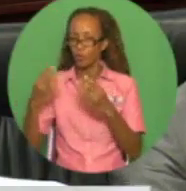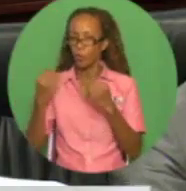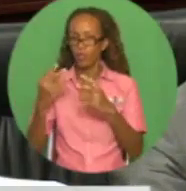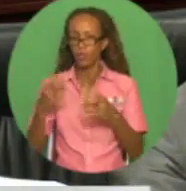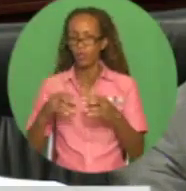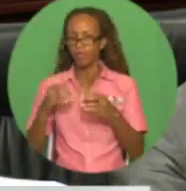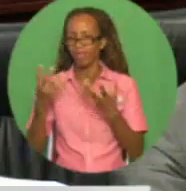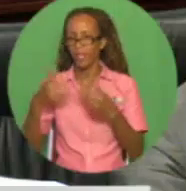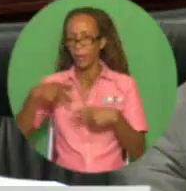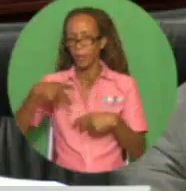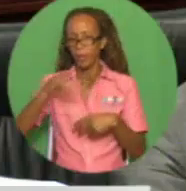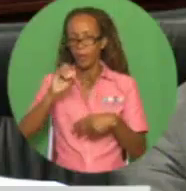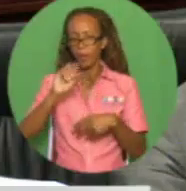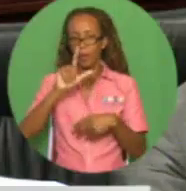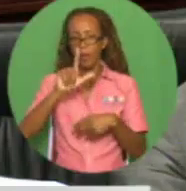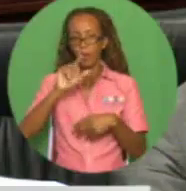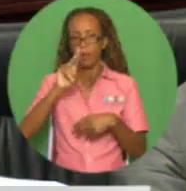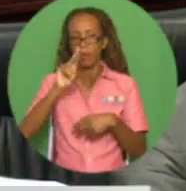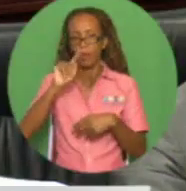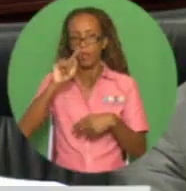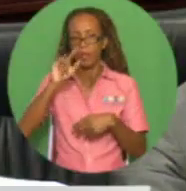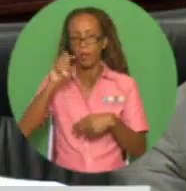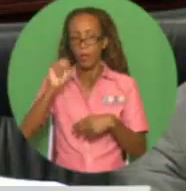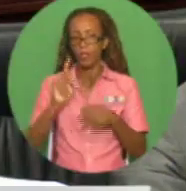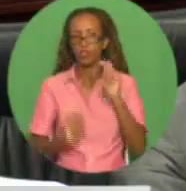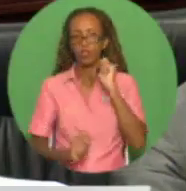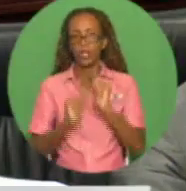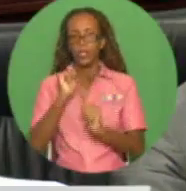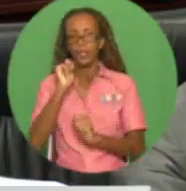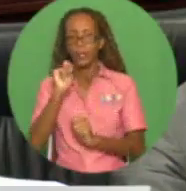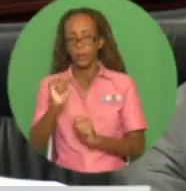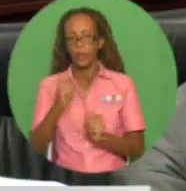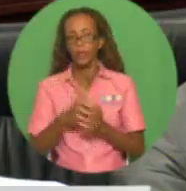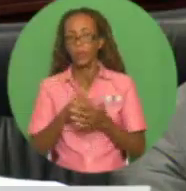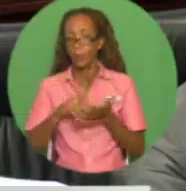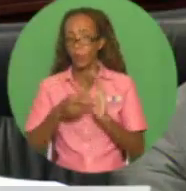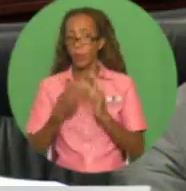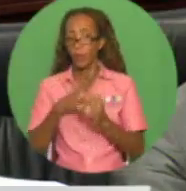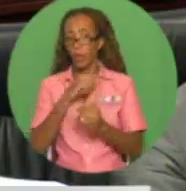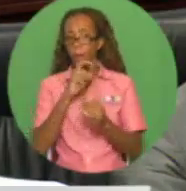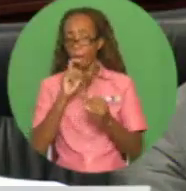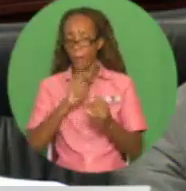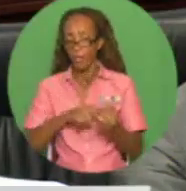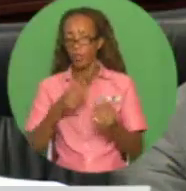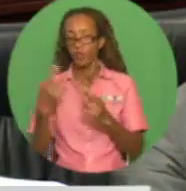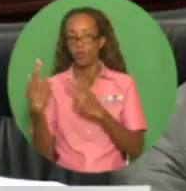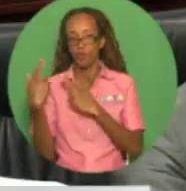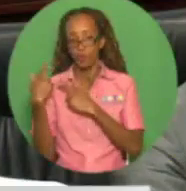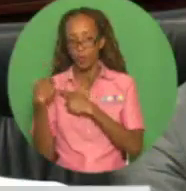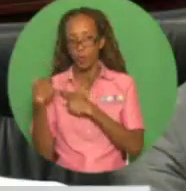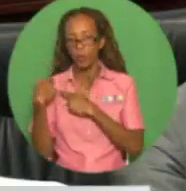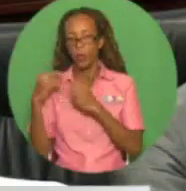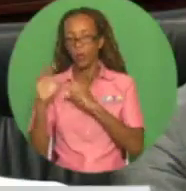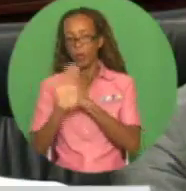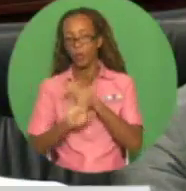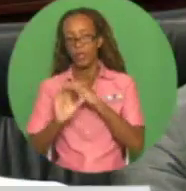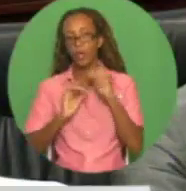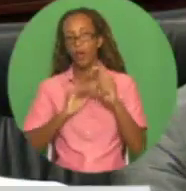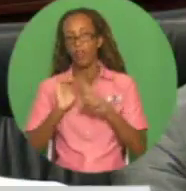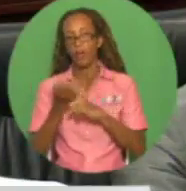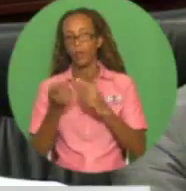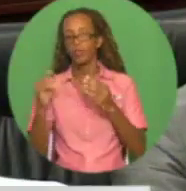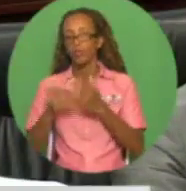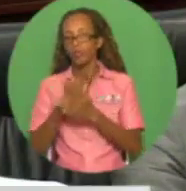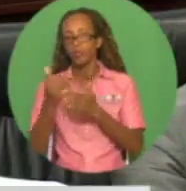competing uses of our limited natural gas supply is driving the establishment of an enabling environment to facilitate the use of